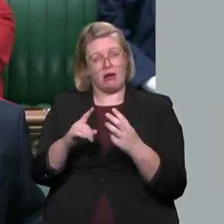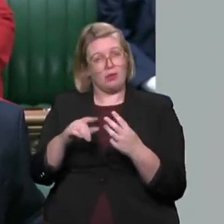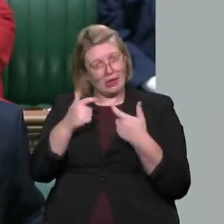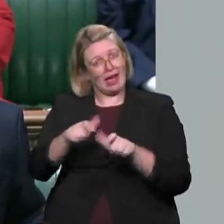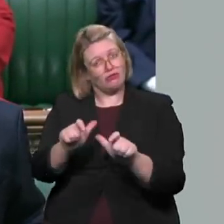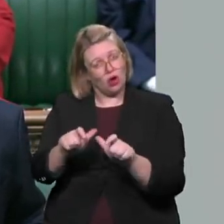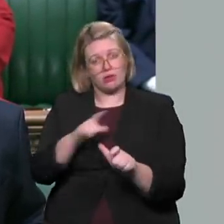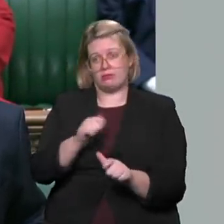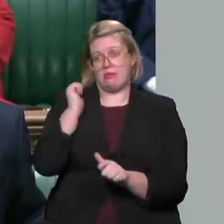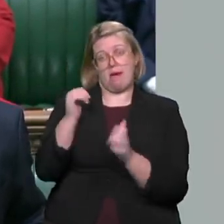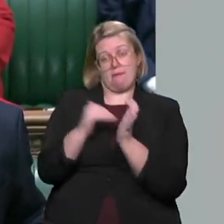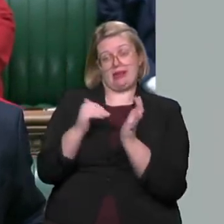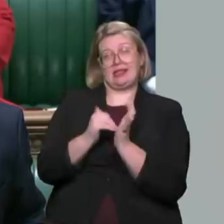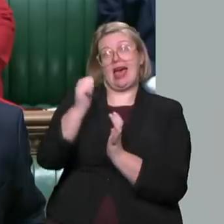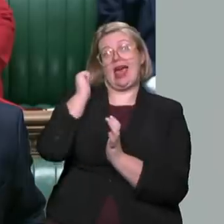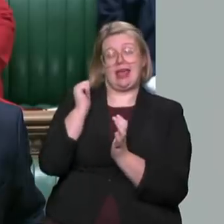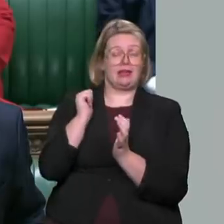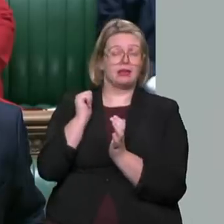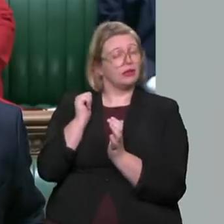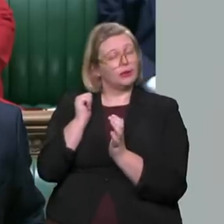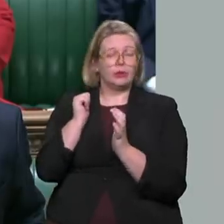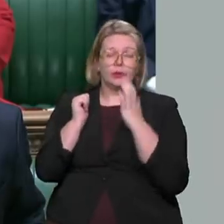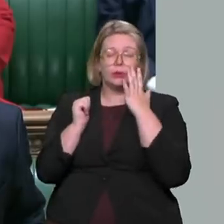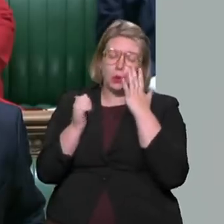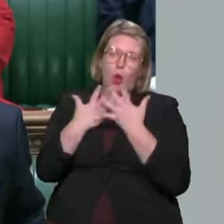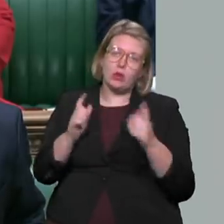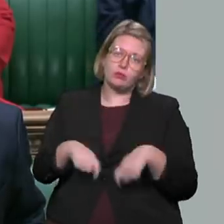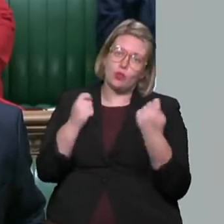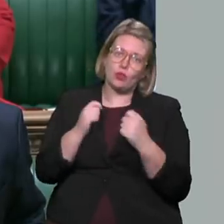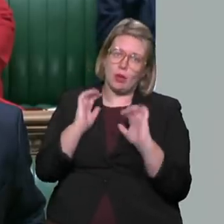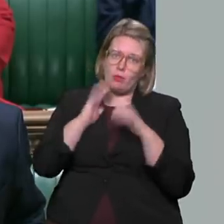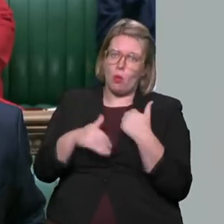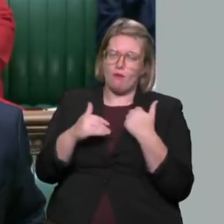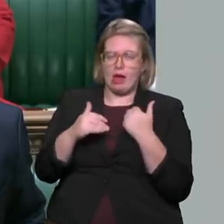the opposite benches on Monday about the concerns about this issue.